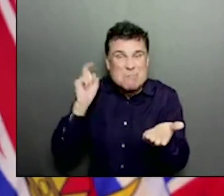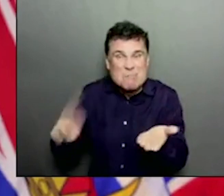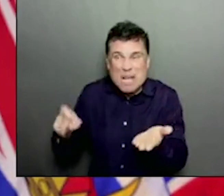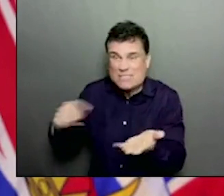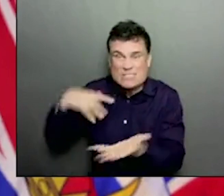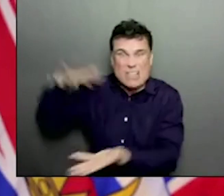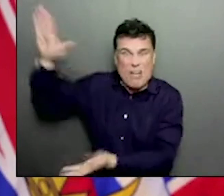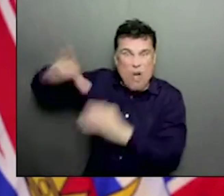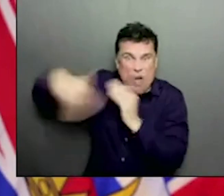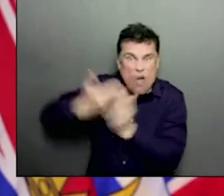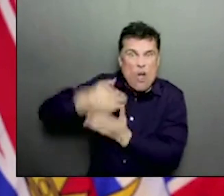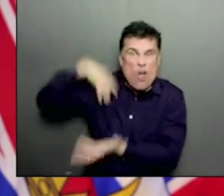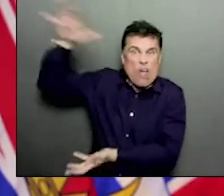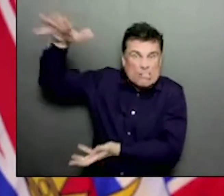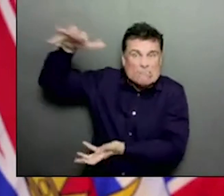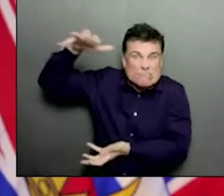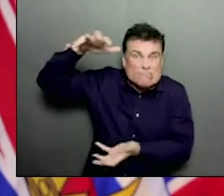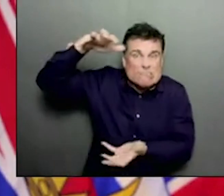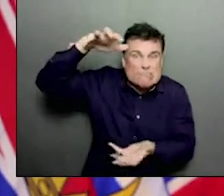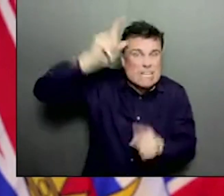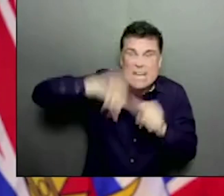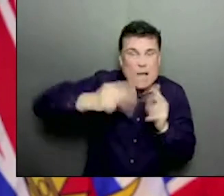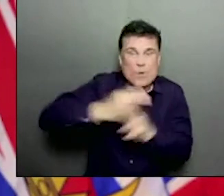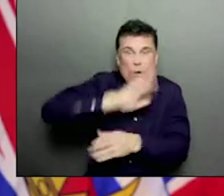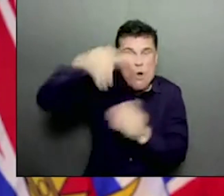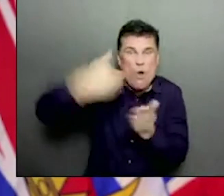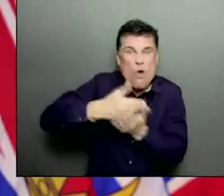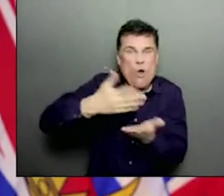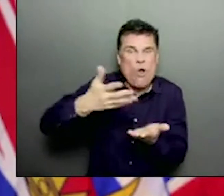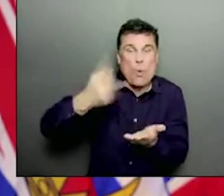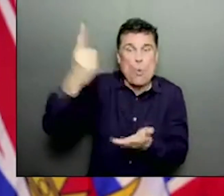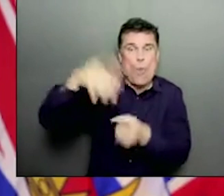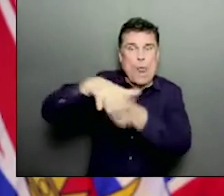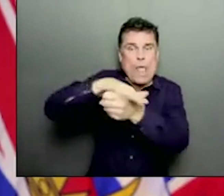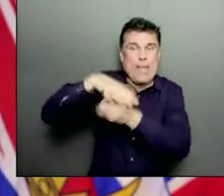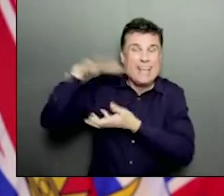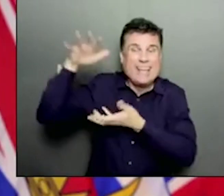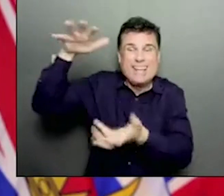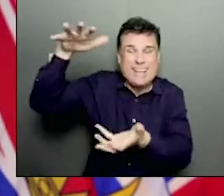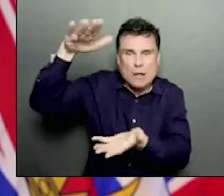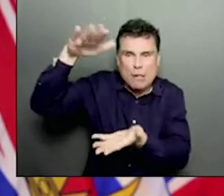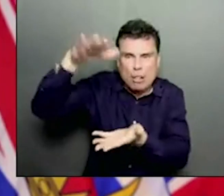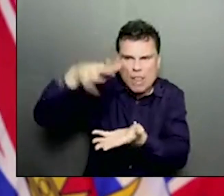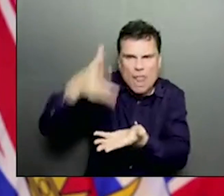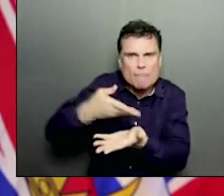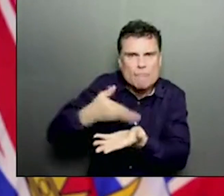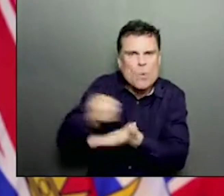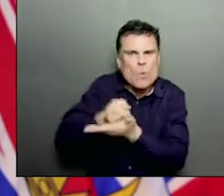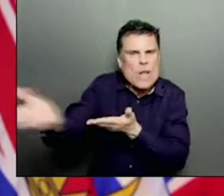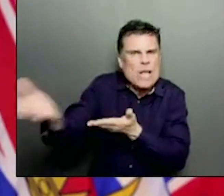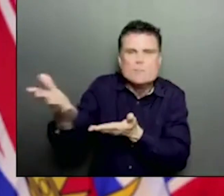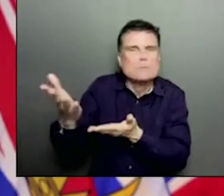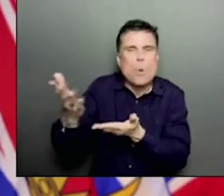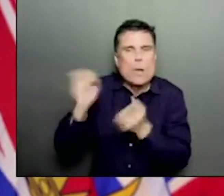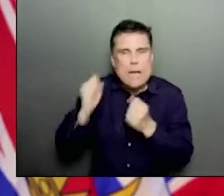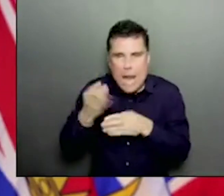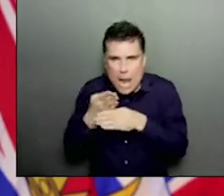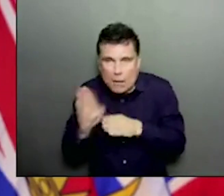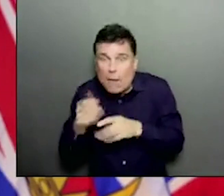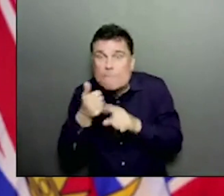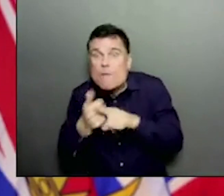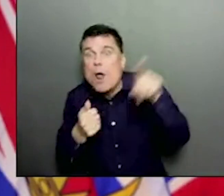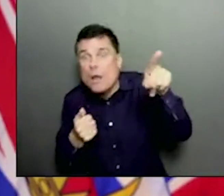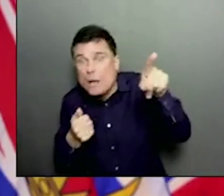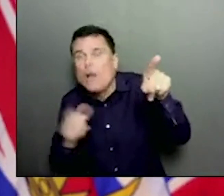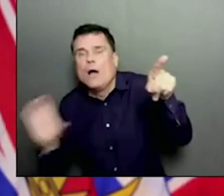vaccine. So particularly in some of our urban areas, we can move the Pfizer vaccine effectively, either frozen and then be able to